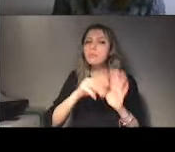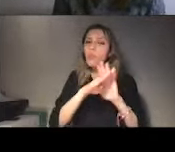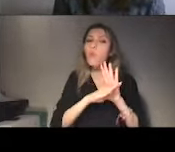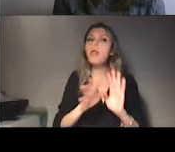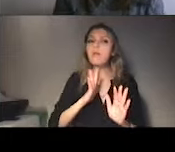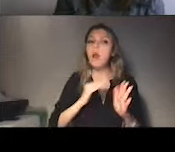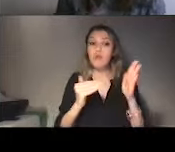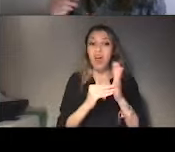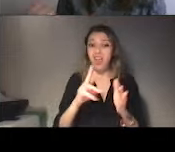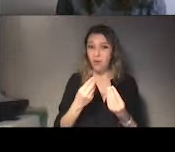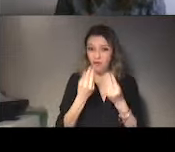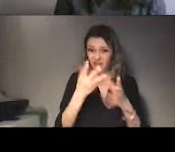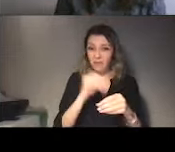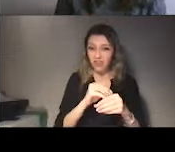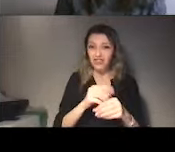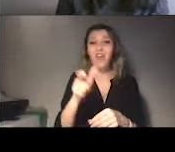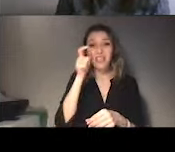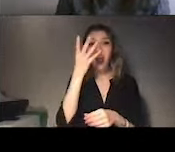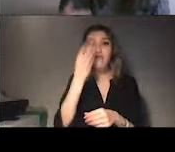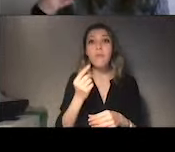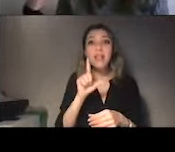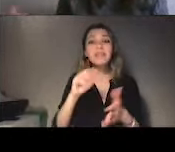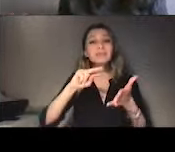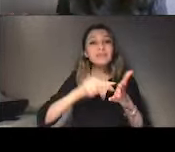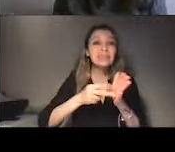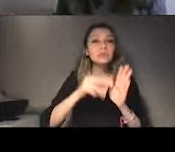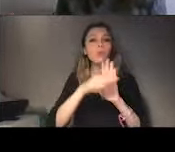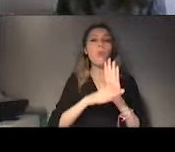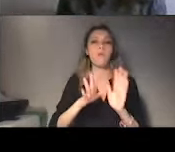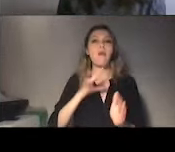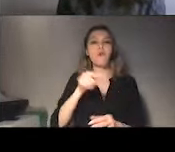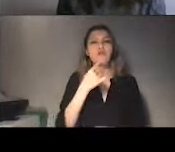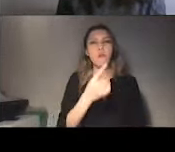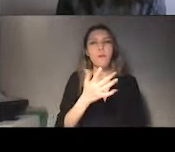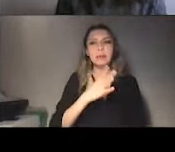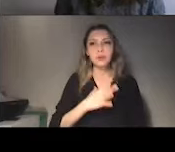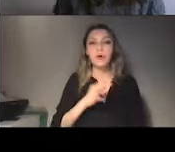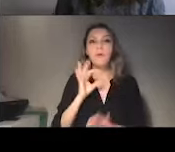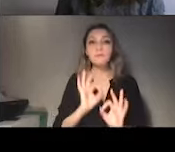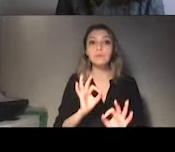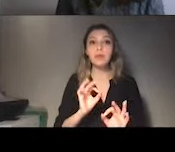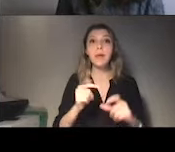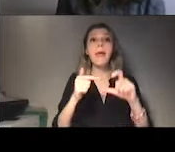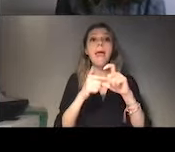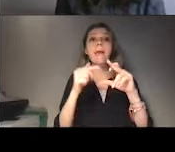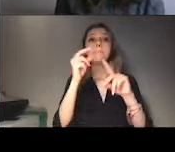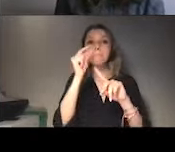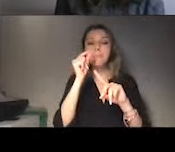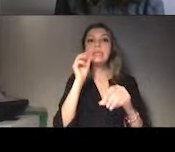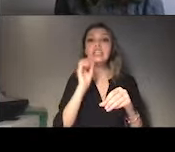who have already engaged in the UPR and have already submitted a report before the review of Turkey,